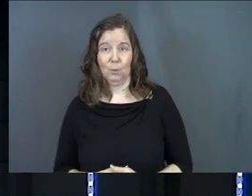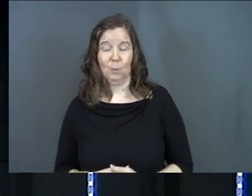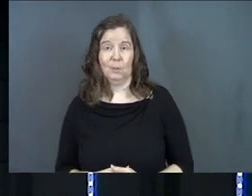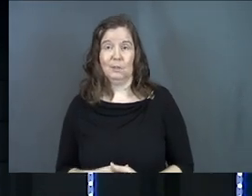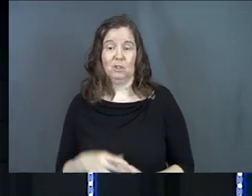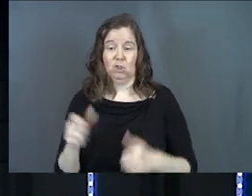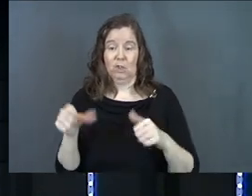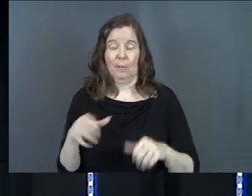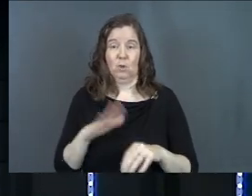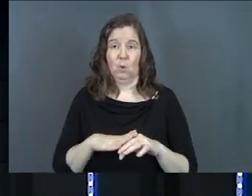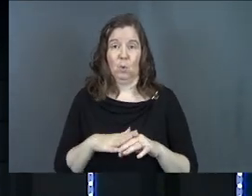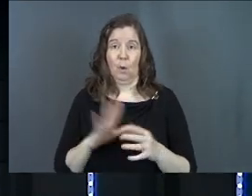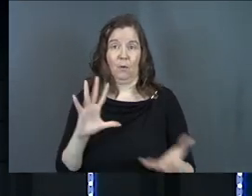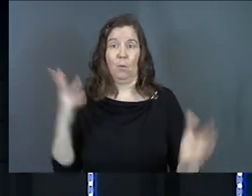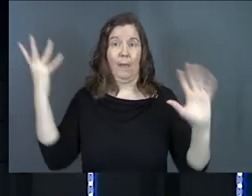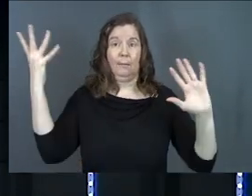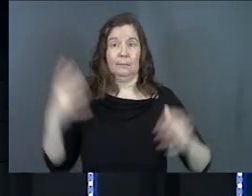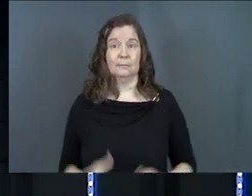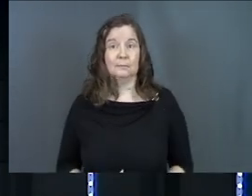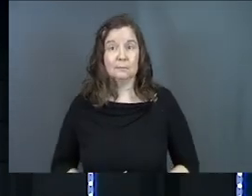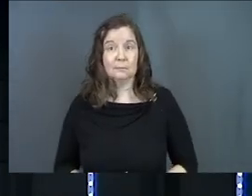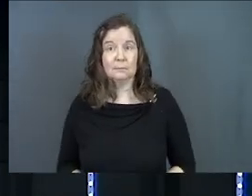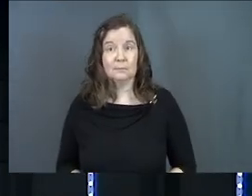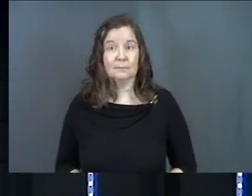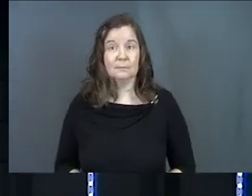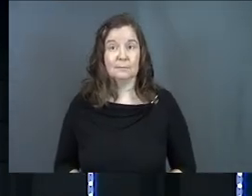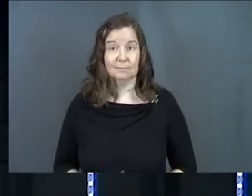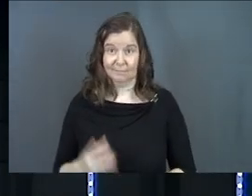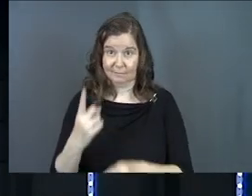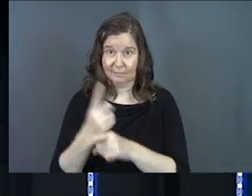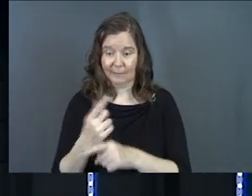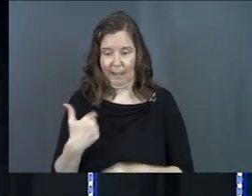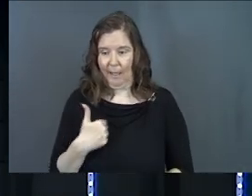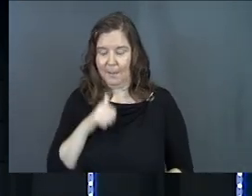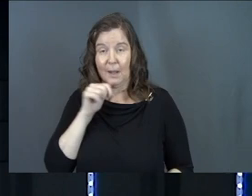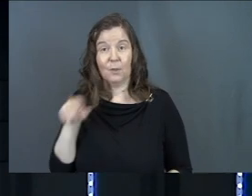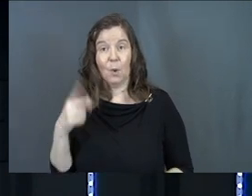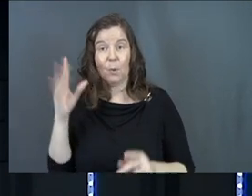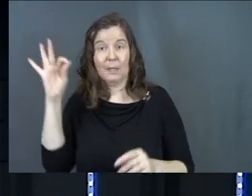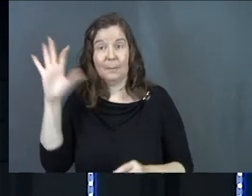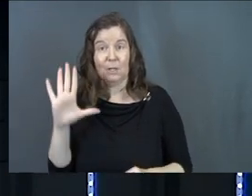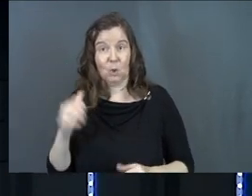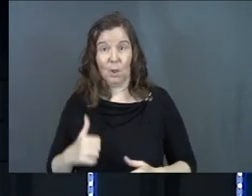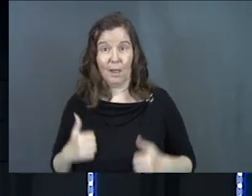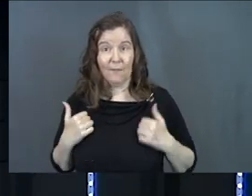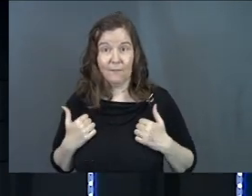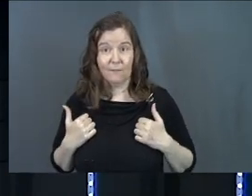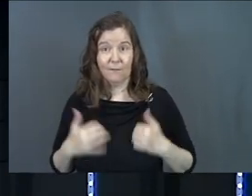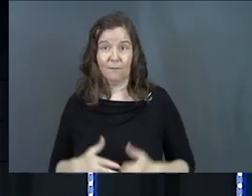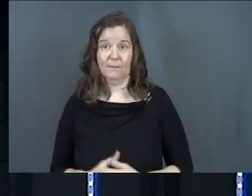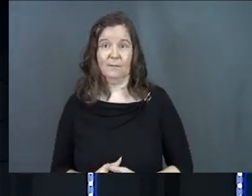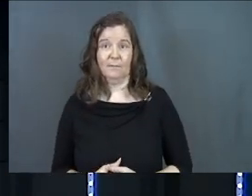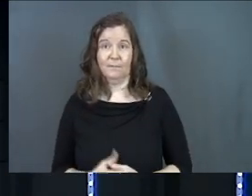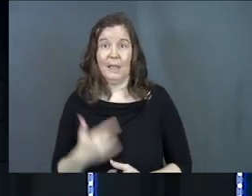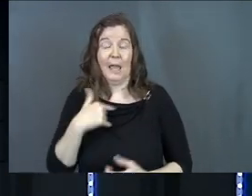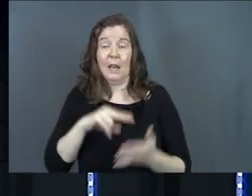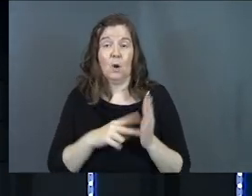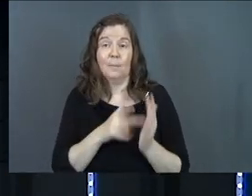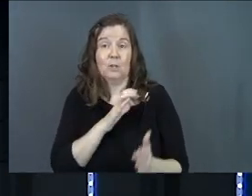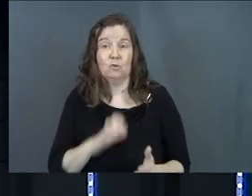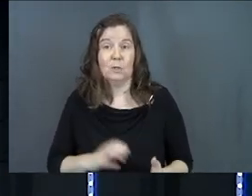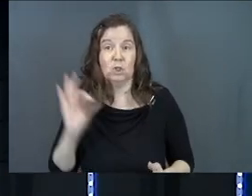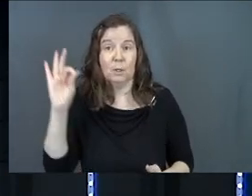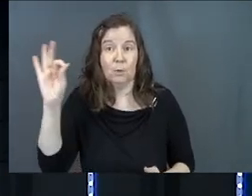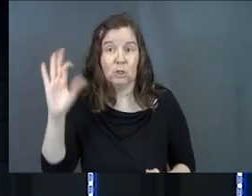It's just shaping you all out of whack. Right? Like I'm not the only preacher in your life. And I don't mean